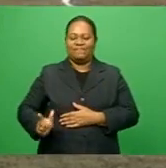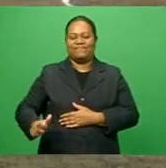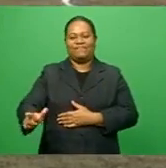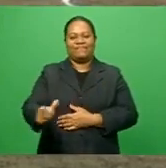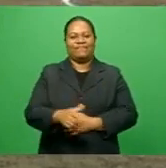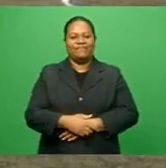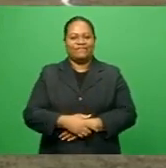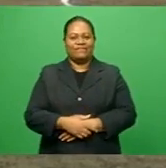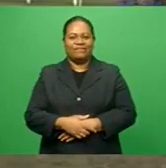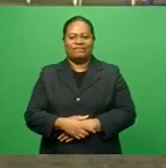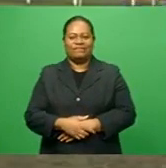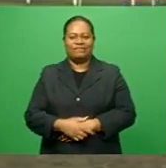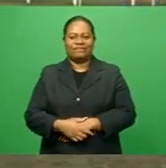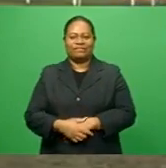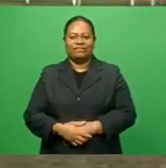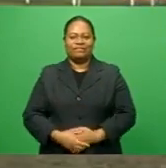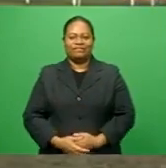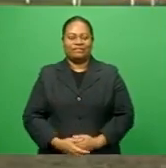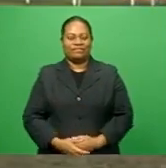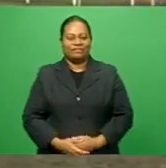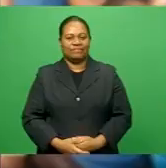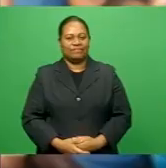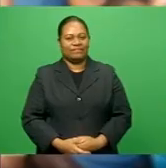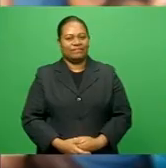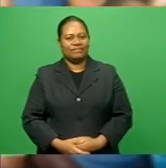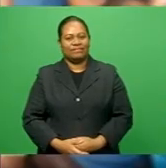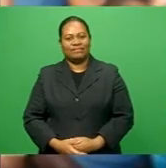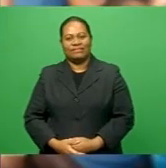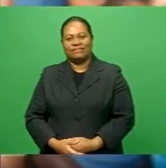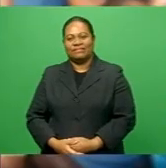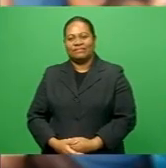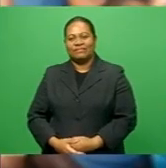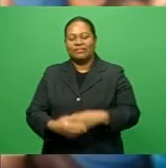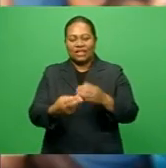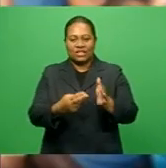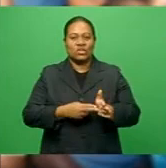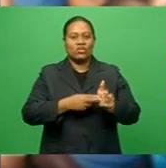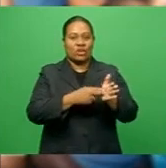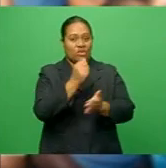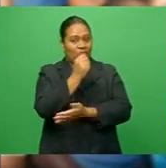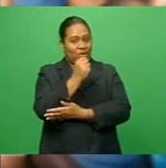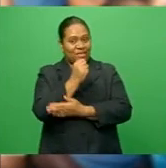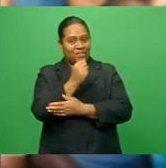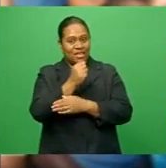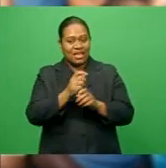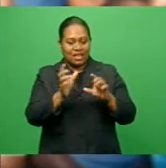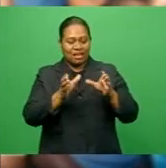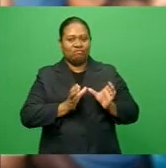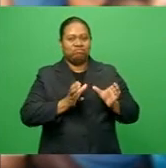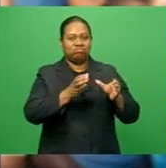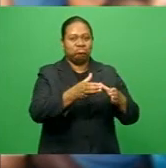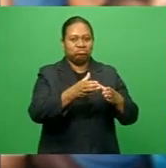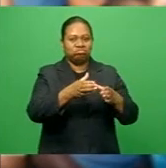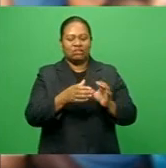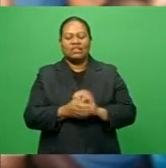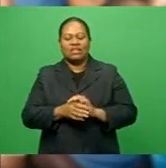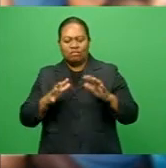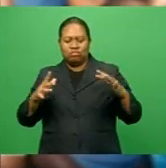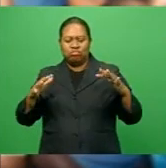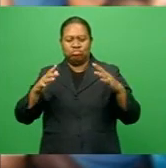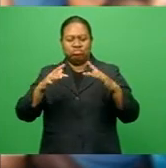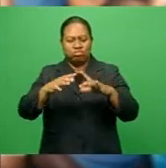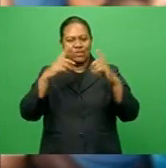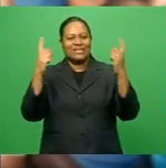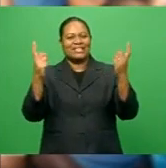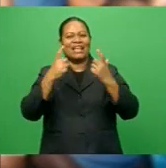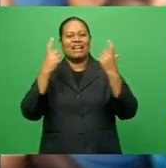Carlaini Tavi, FBC Sports. Nandi rugby fans gathered in large numbers in Nandi town today to celebrate